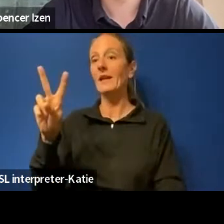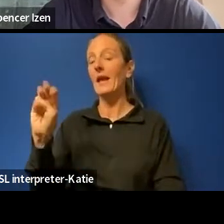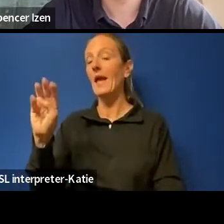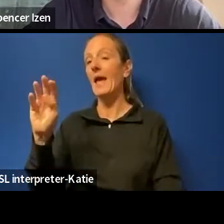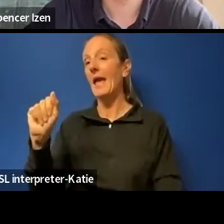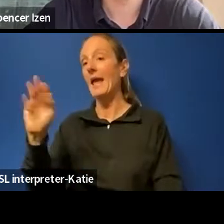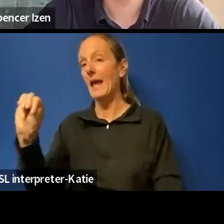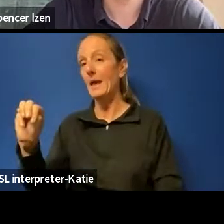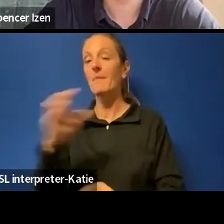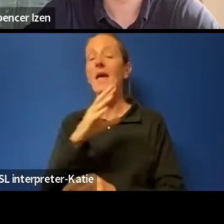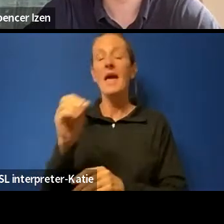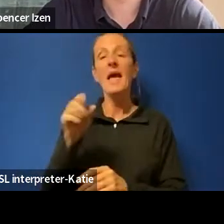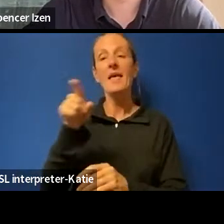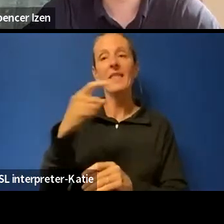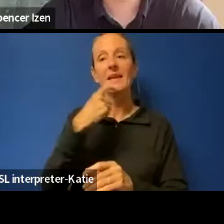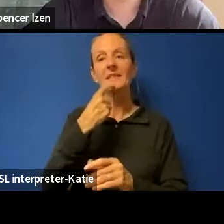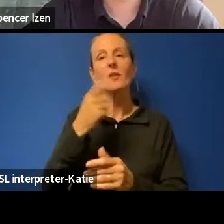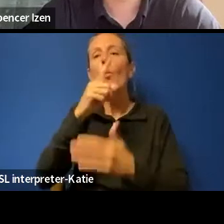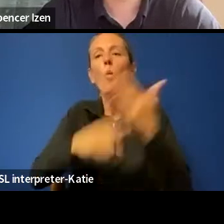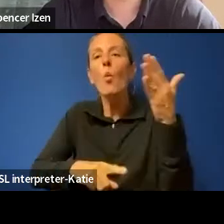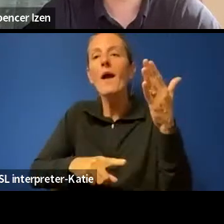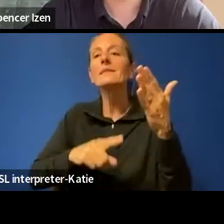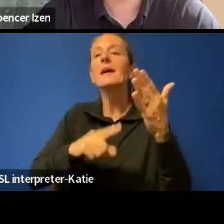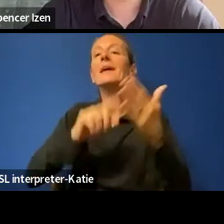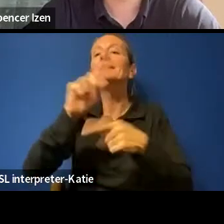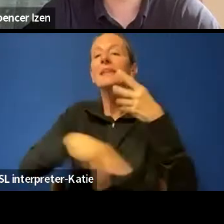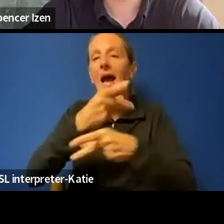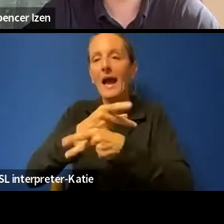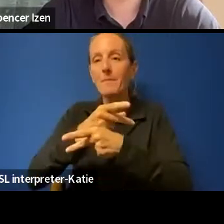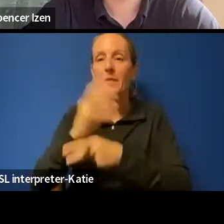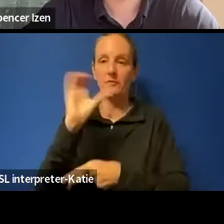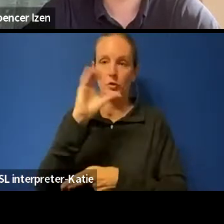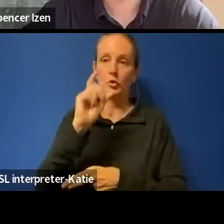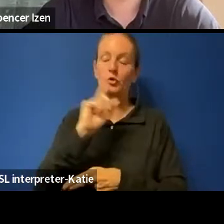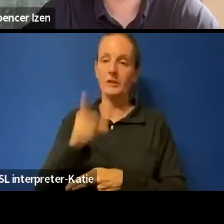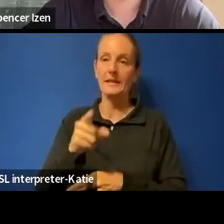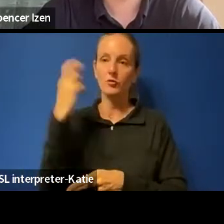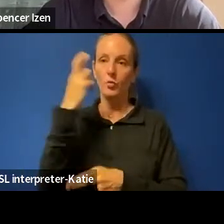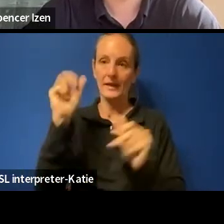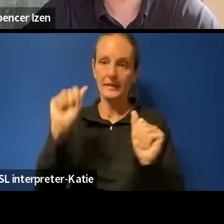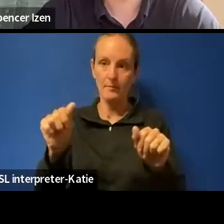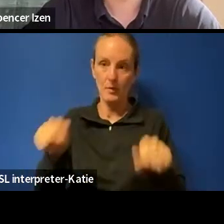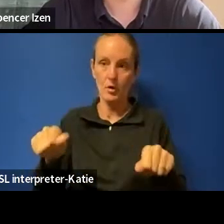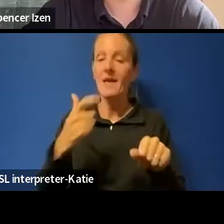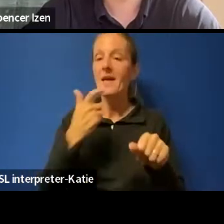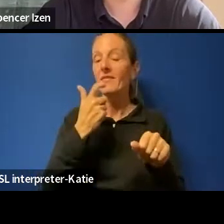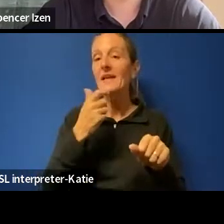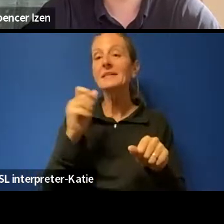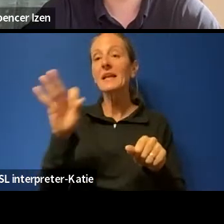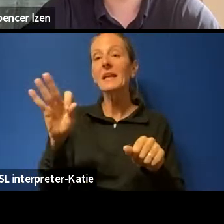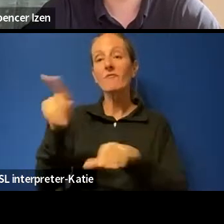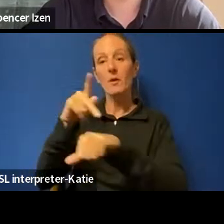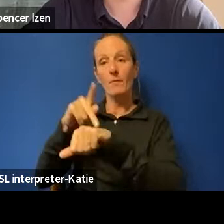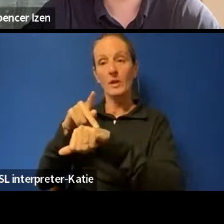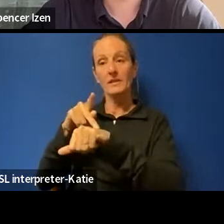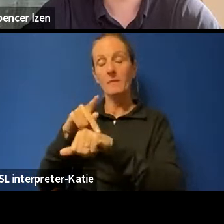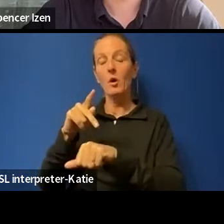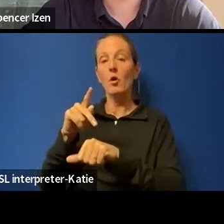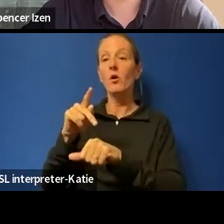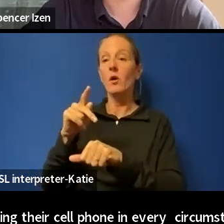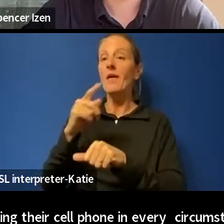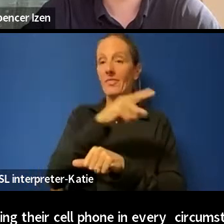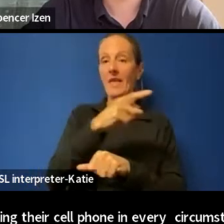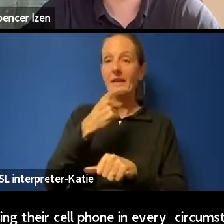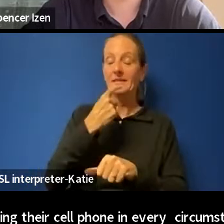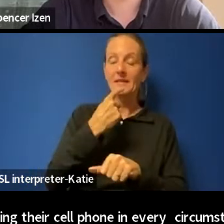what types of searches might be reasonable. They decided in RVAM that a blanket invitation from a principal to the police authorizing